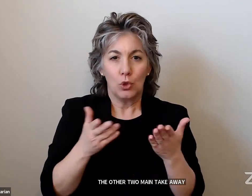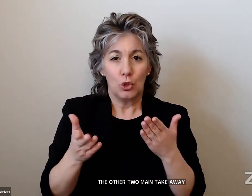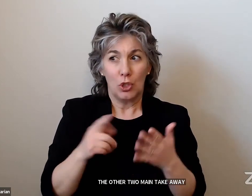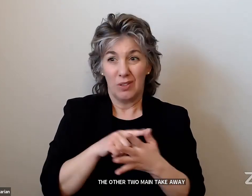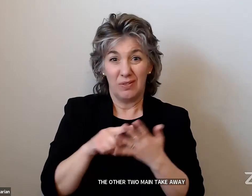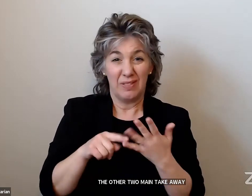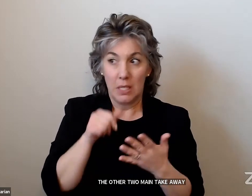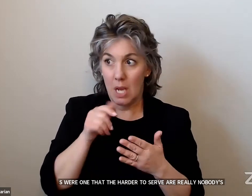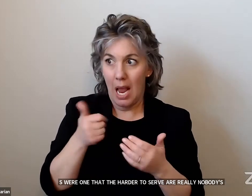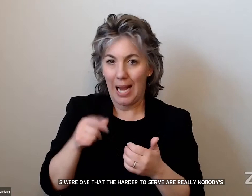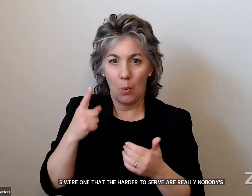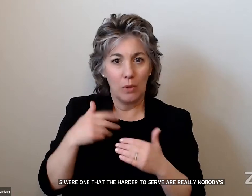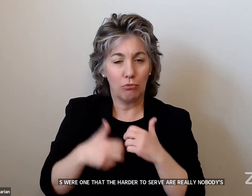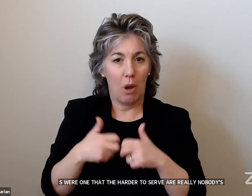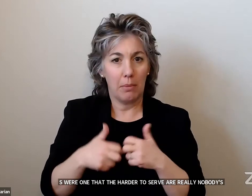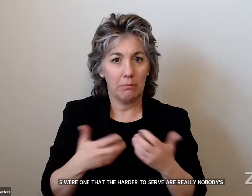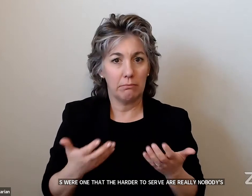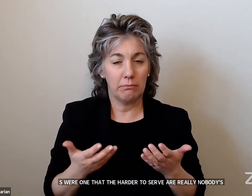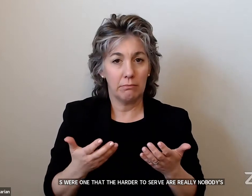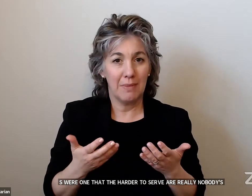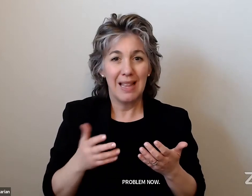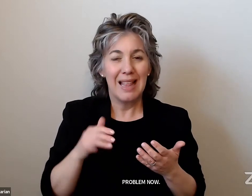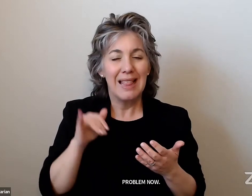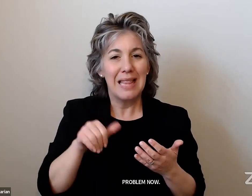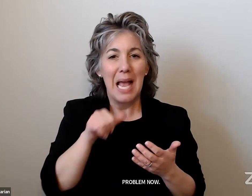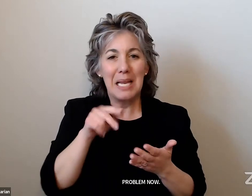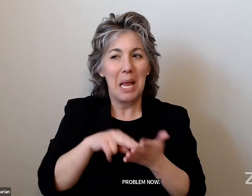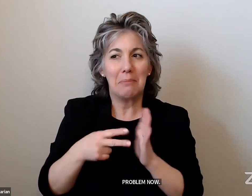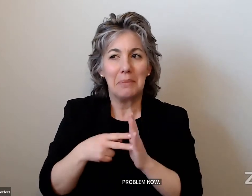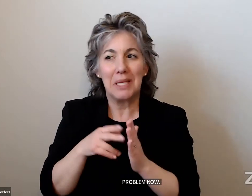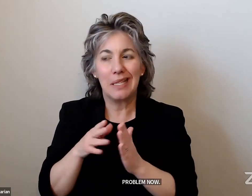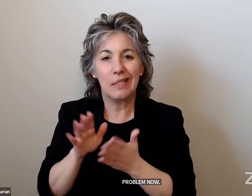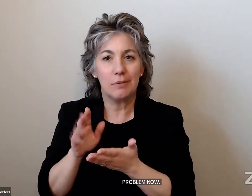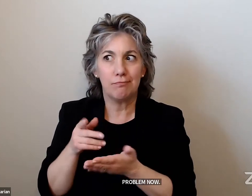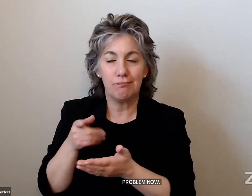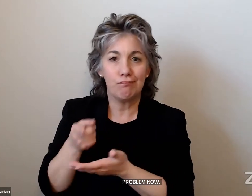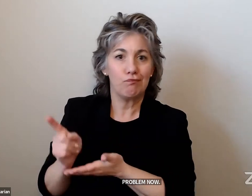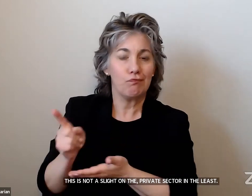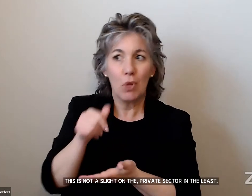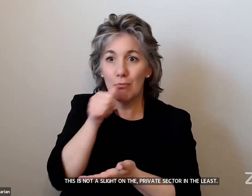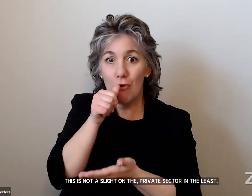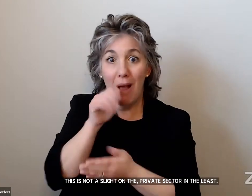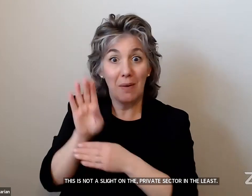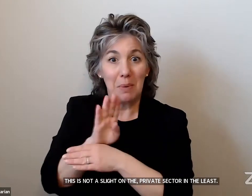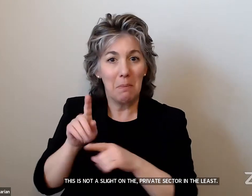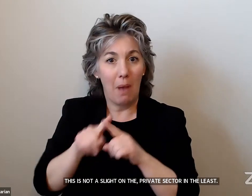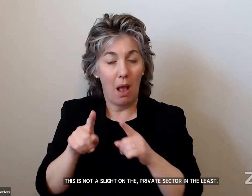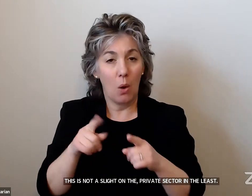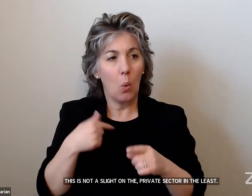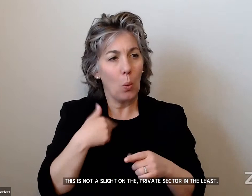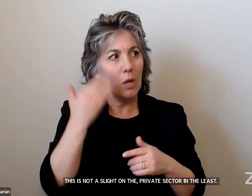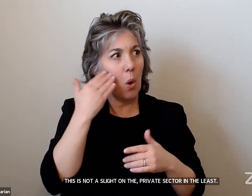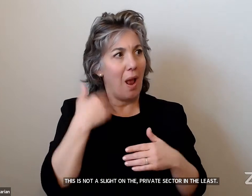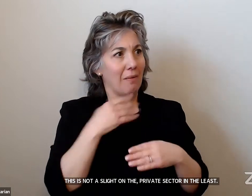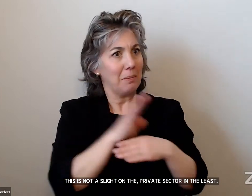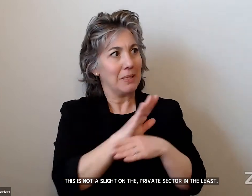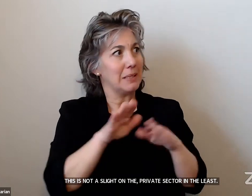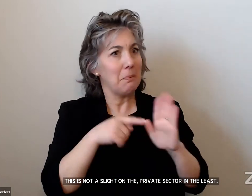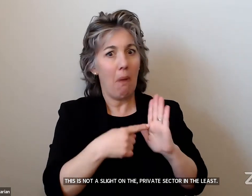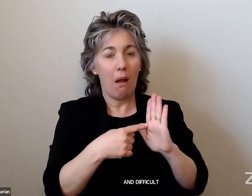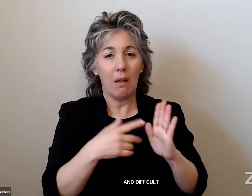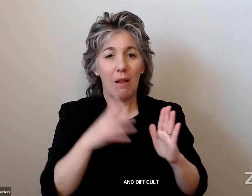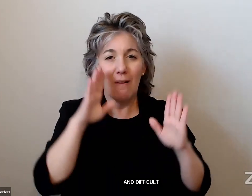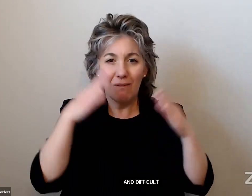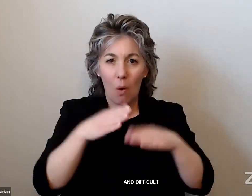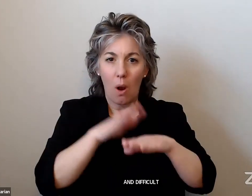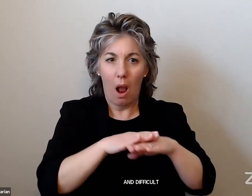And this is not a slight on the private sector in the least. It is a very difficult business model, as we know. And so they're focusing on their